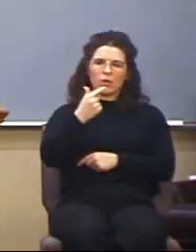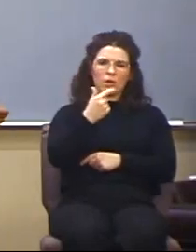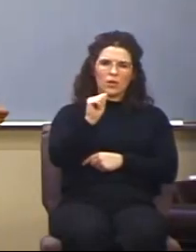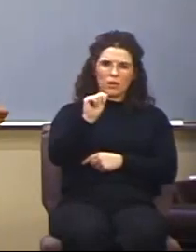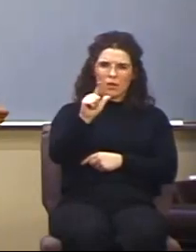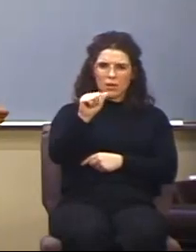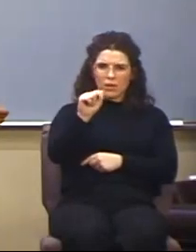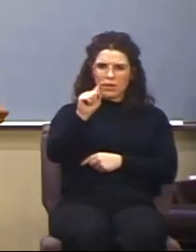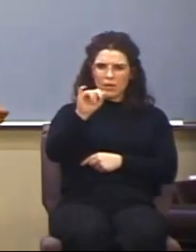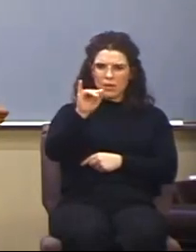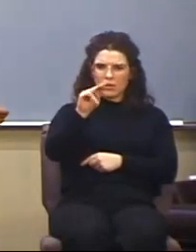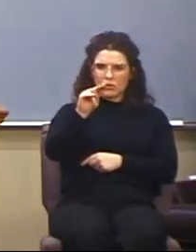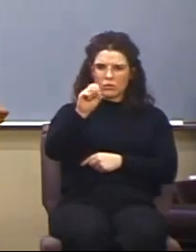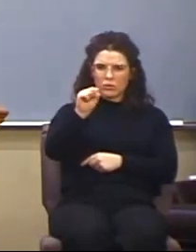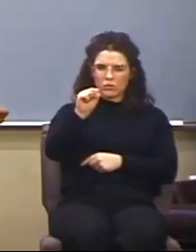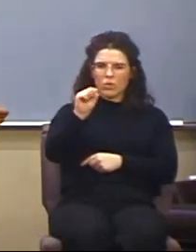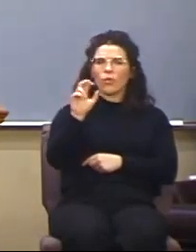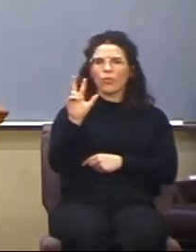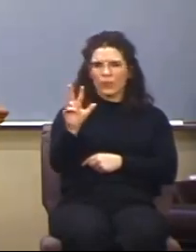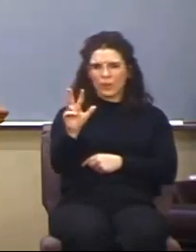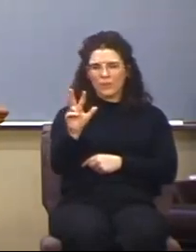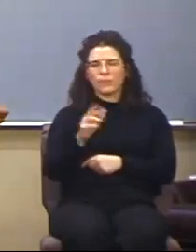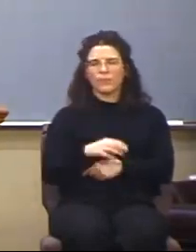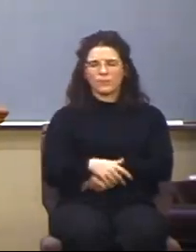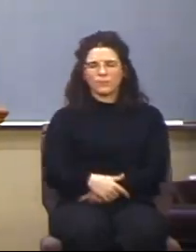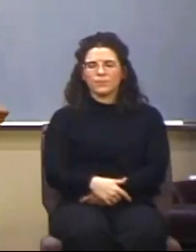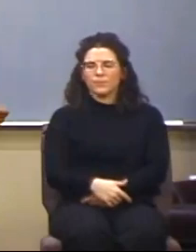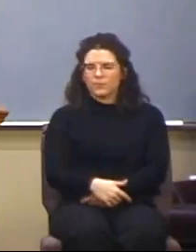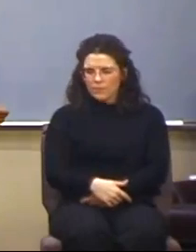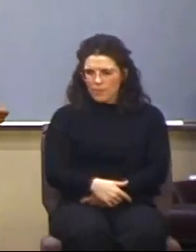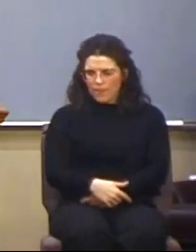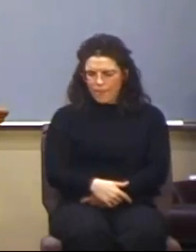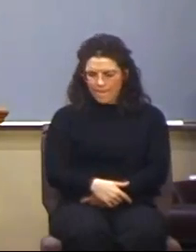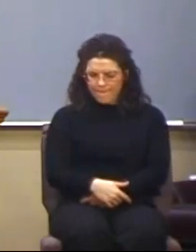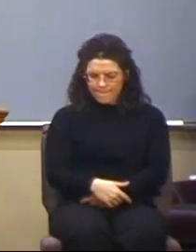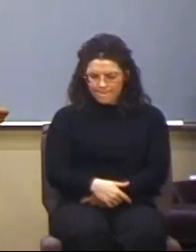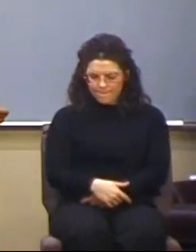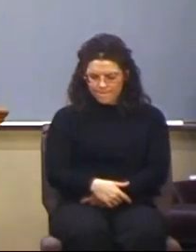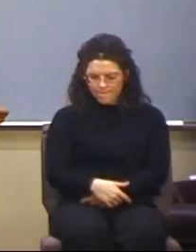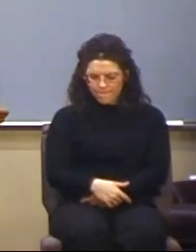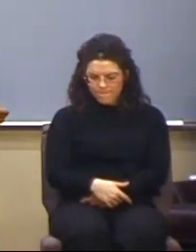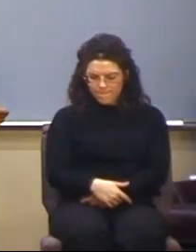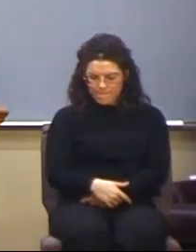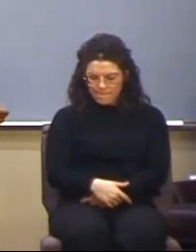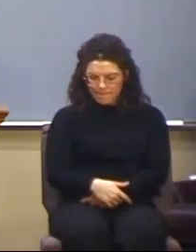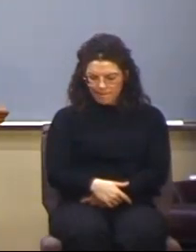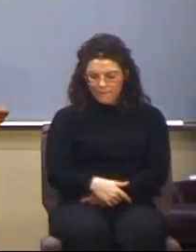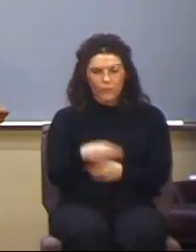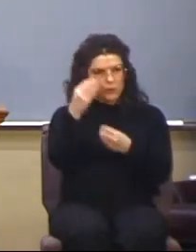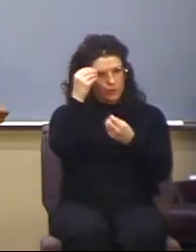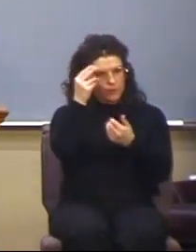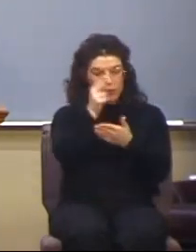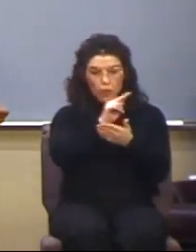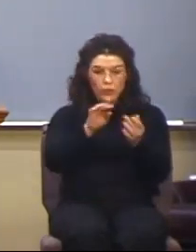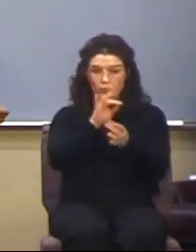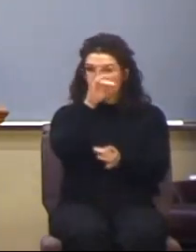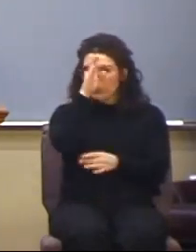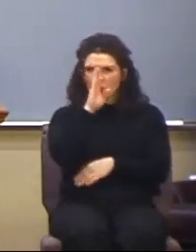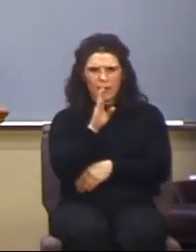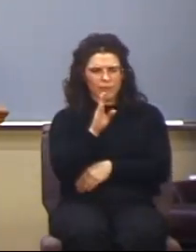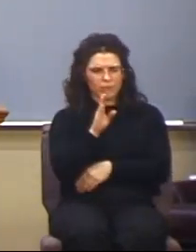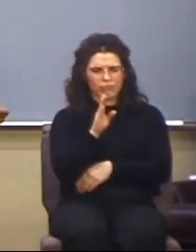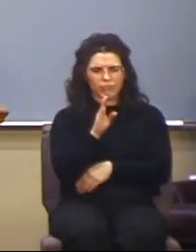well, wait a minute. The Spirit of God, the Holy Spirit of God, would never call Jesus accursed. There are